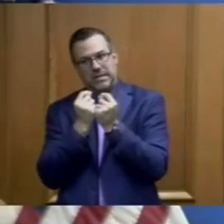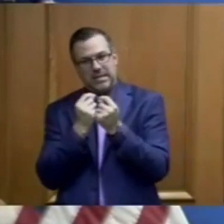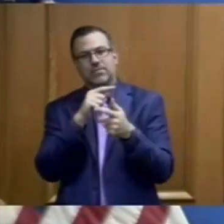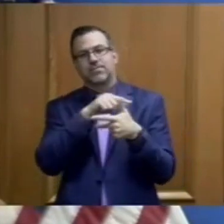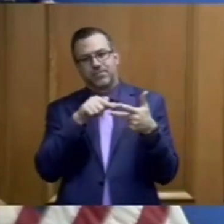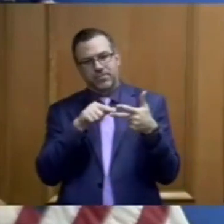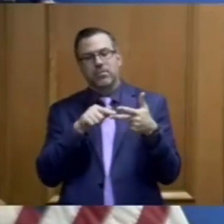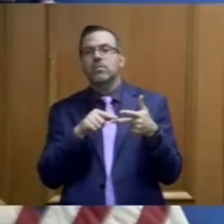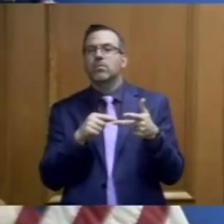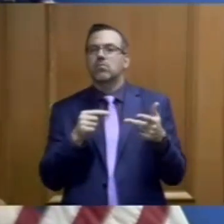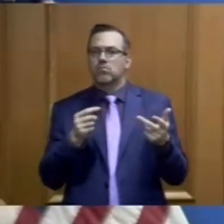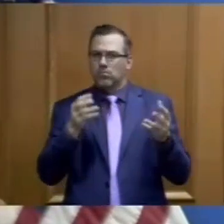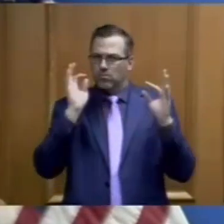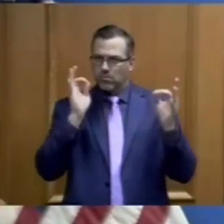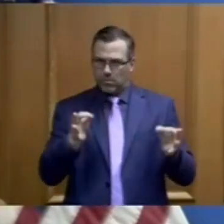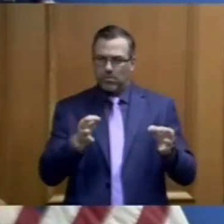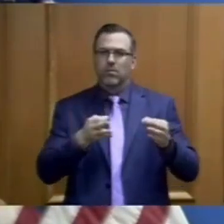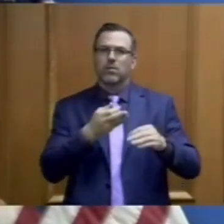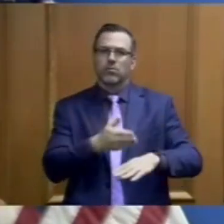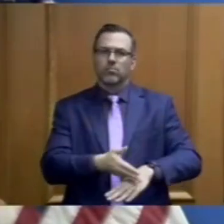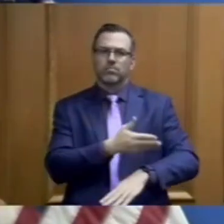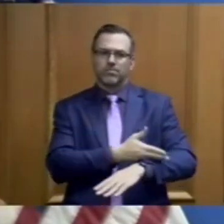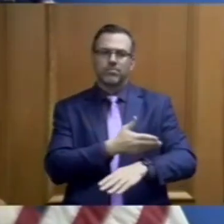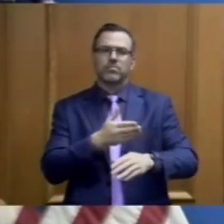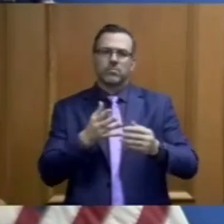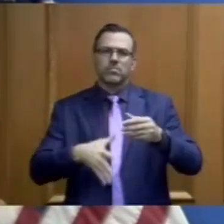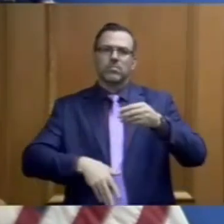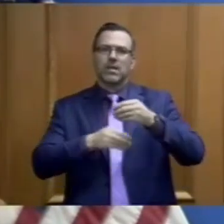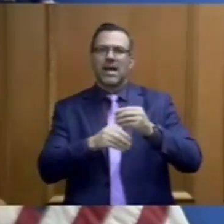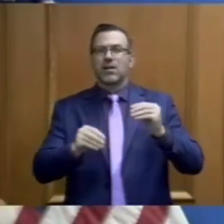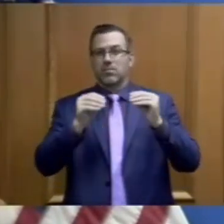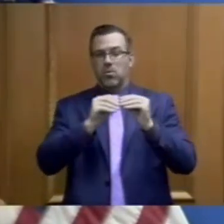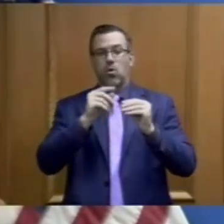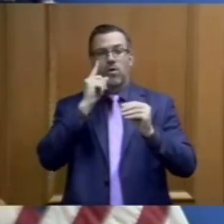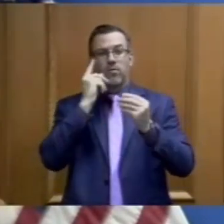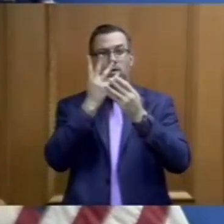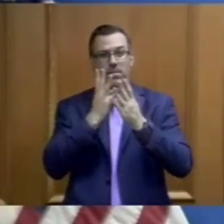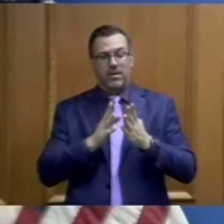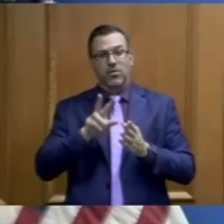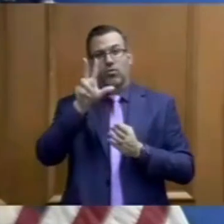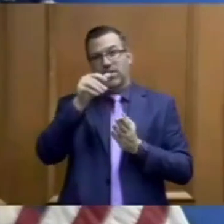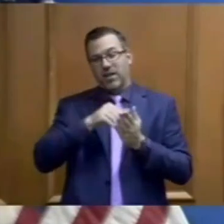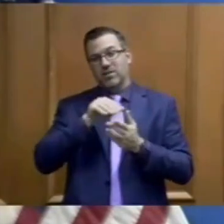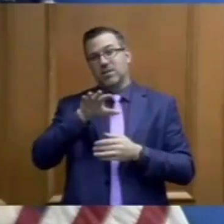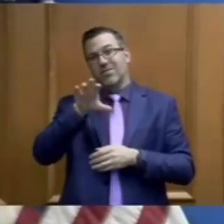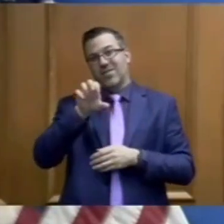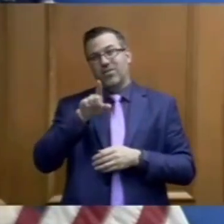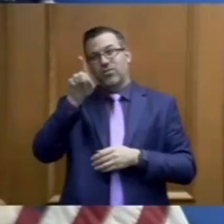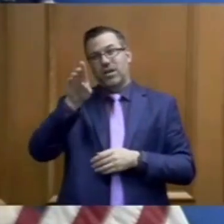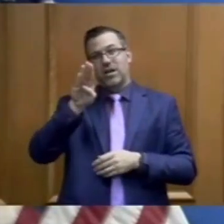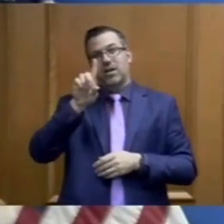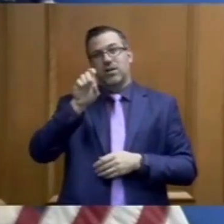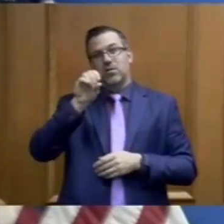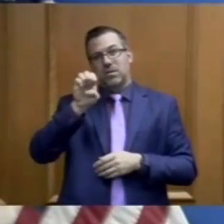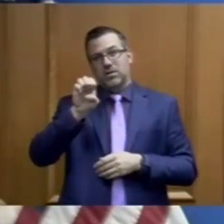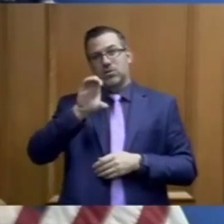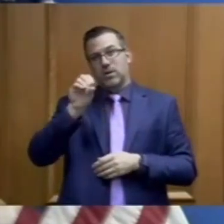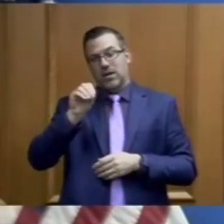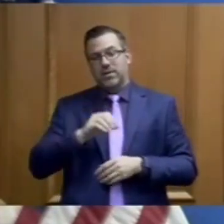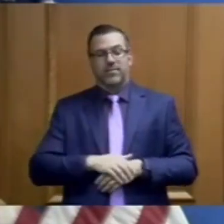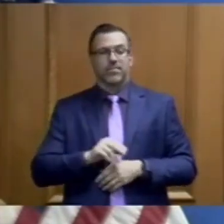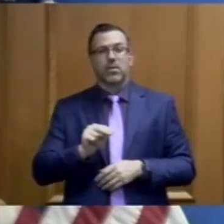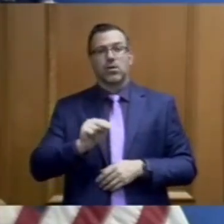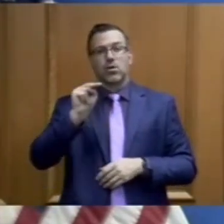testing for approximately 3,100 additional inmates at the Bledsoe County Correctional Complex, the Northwest